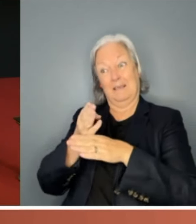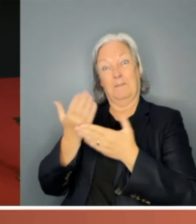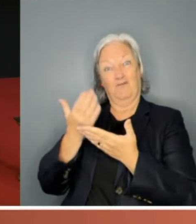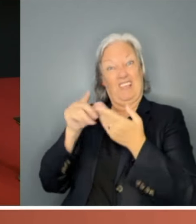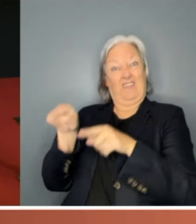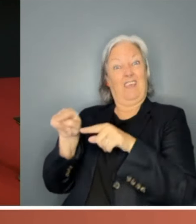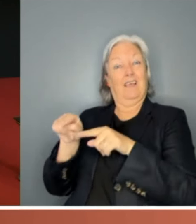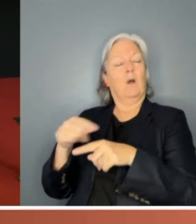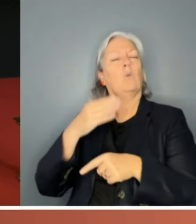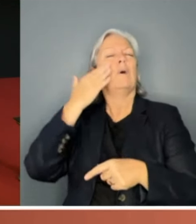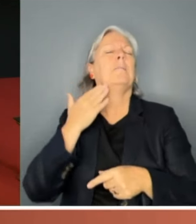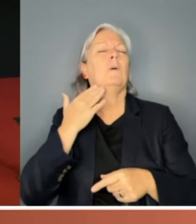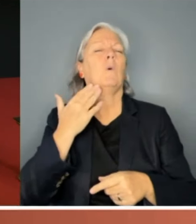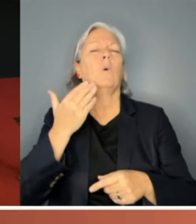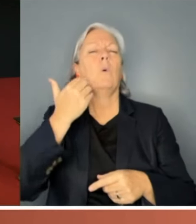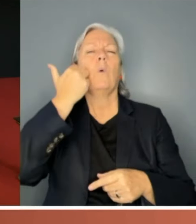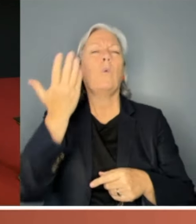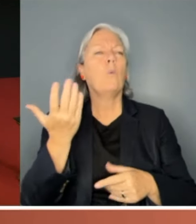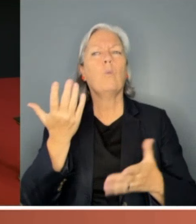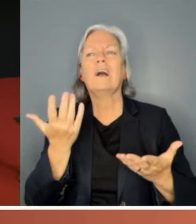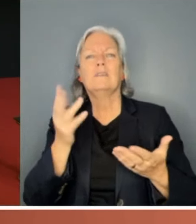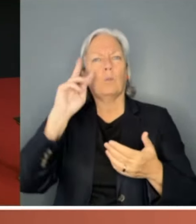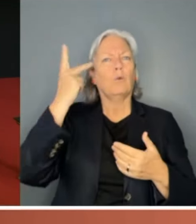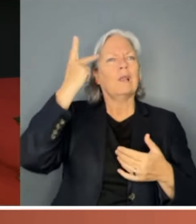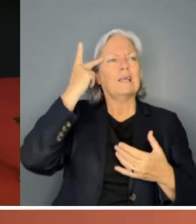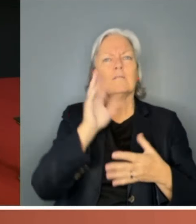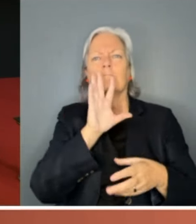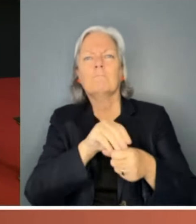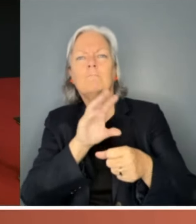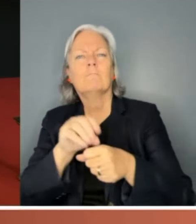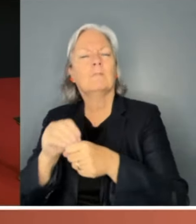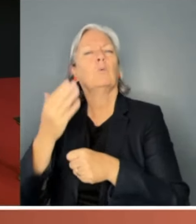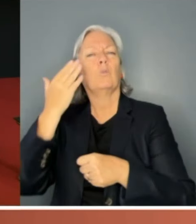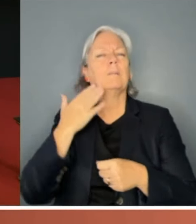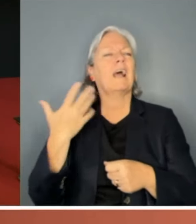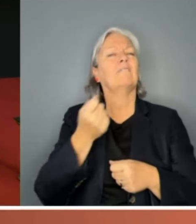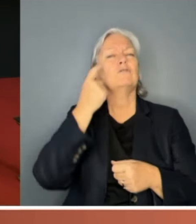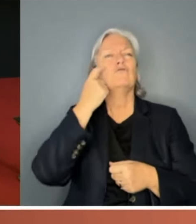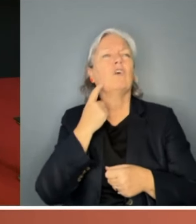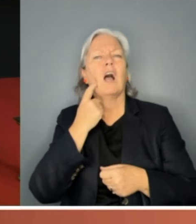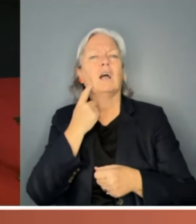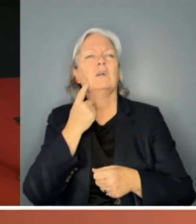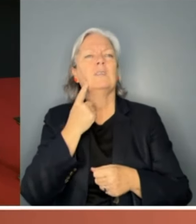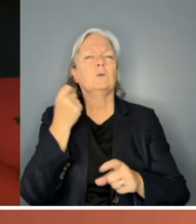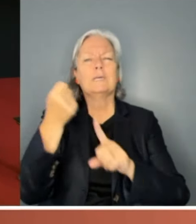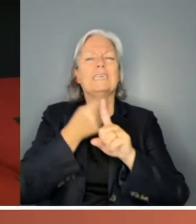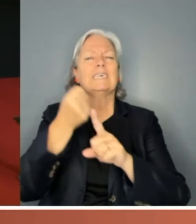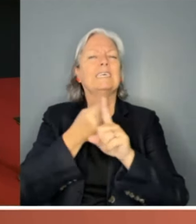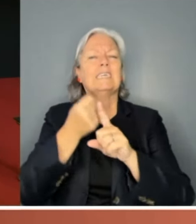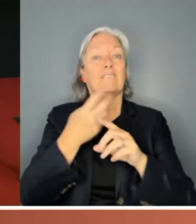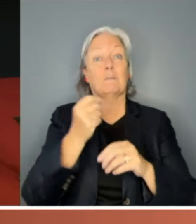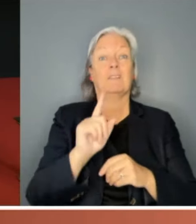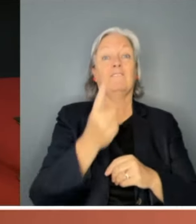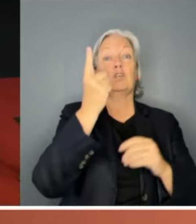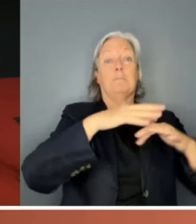politically engaged. And women have run for politics right from the very first parliament. They just didn't get in.